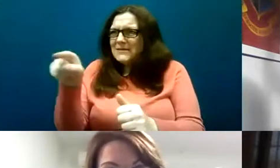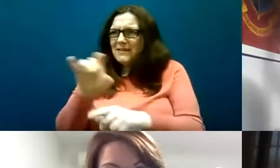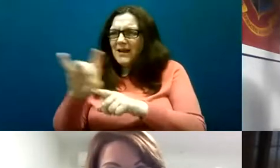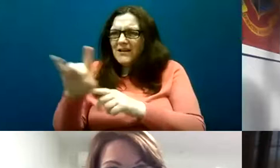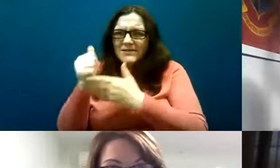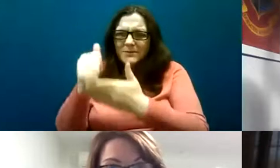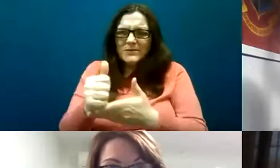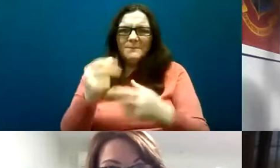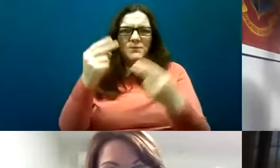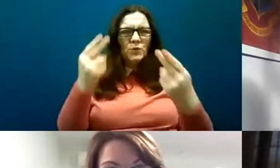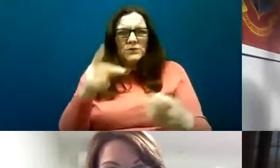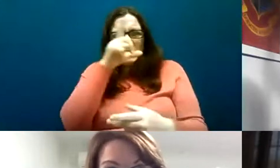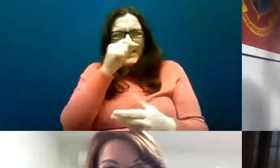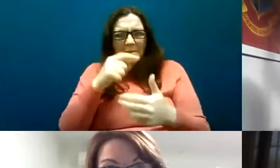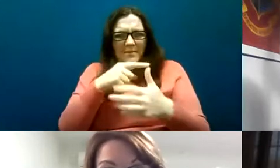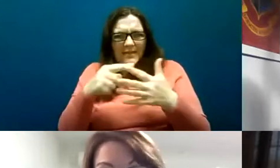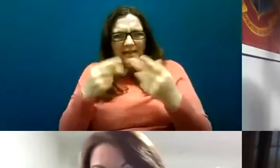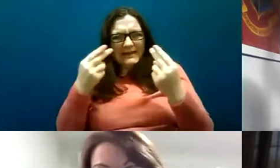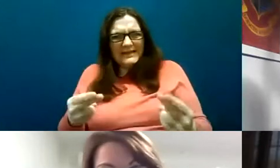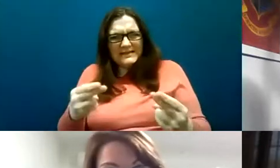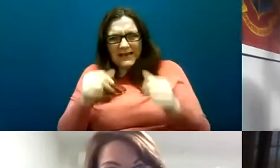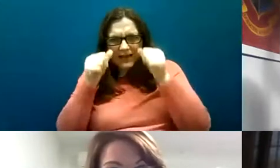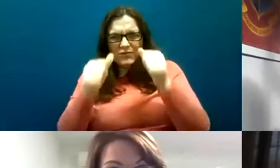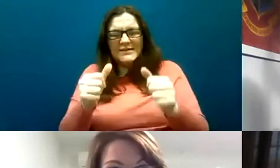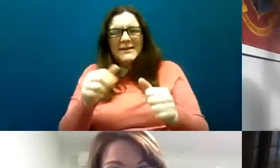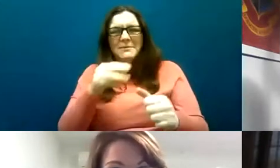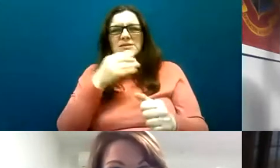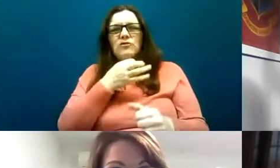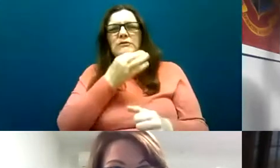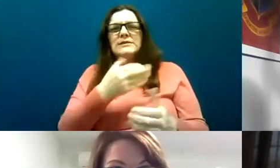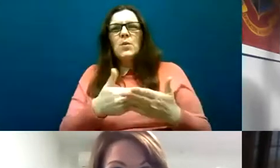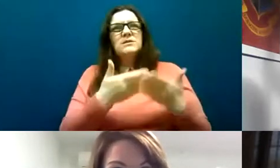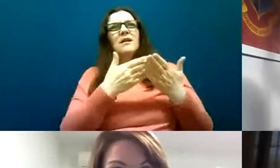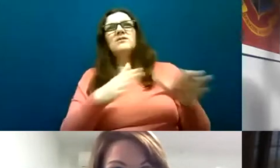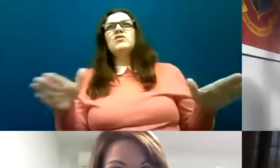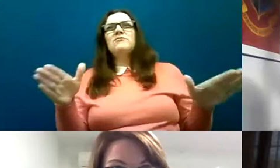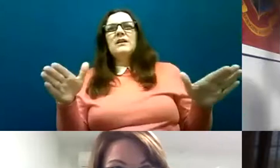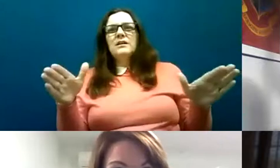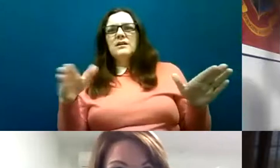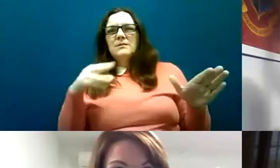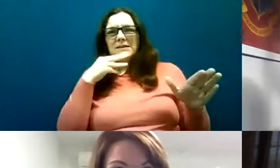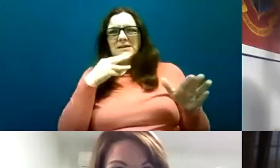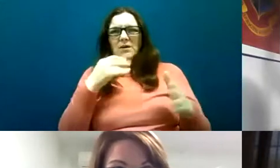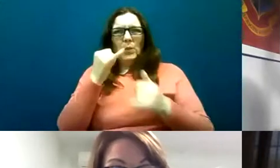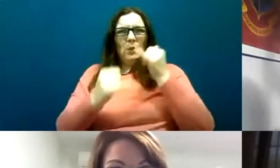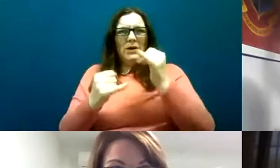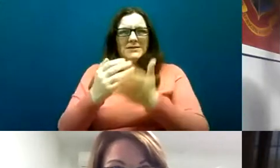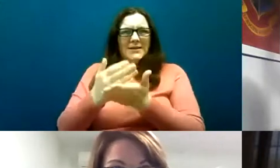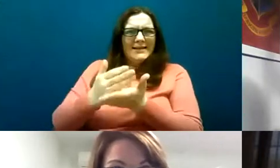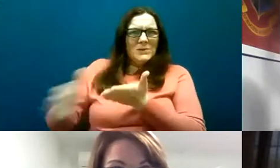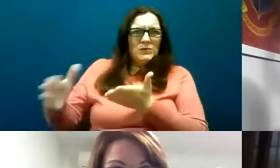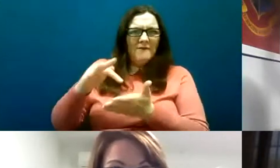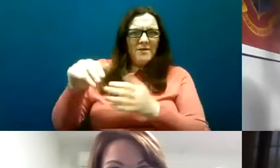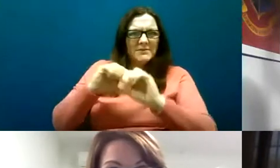to name those needs and to address them we're at risk of further exacerbating their exclusion from society and from